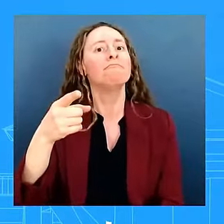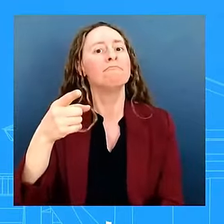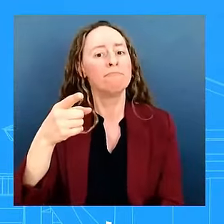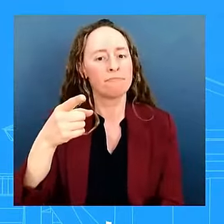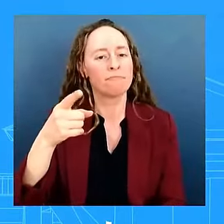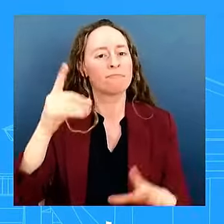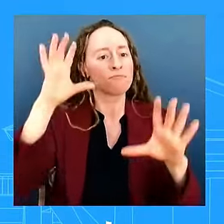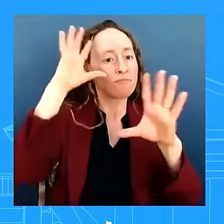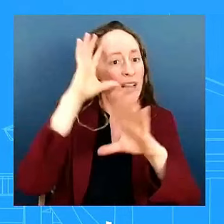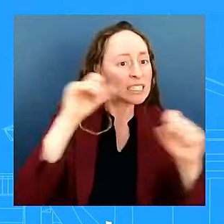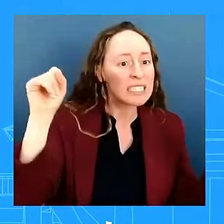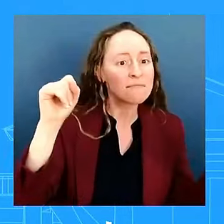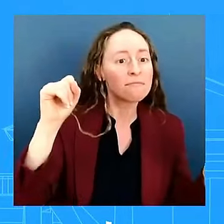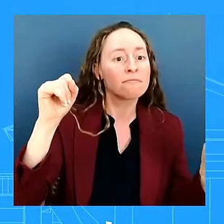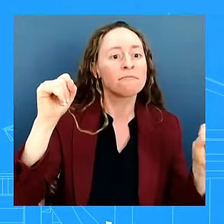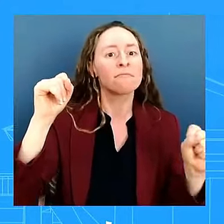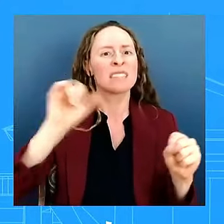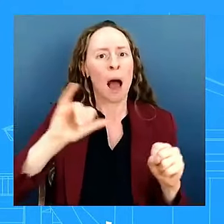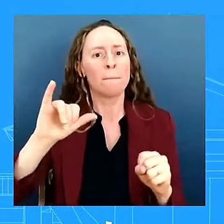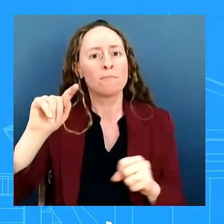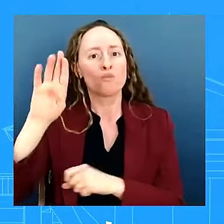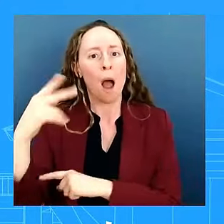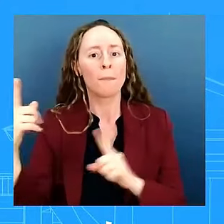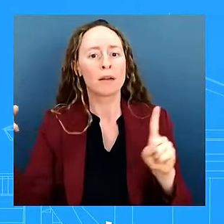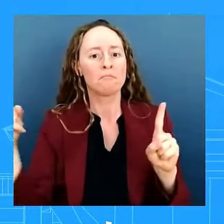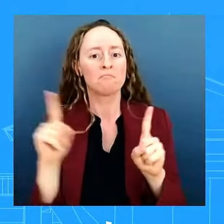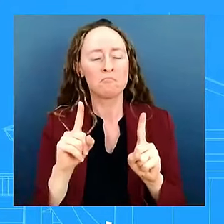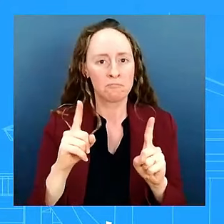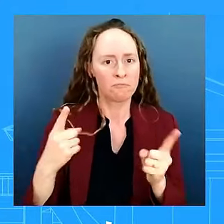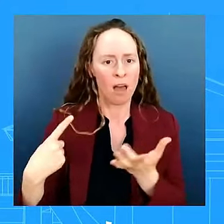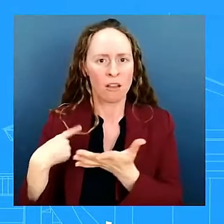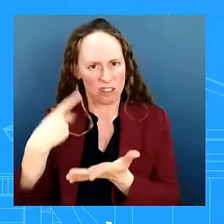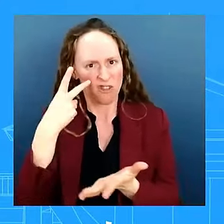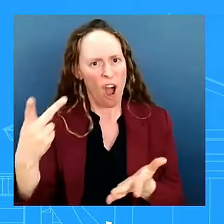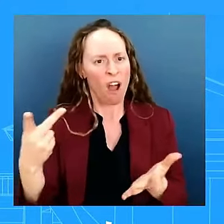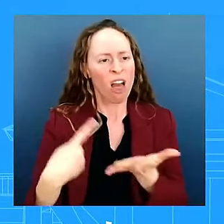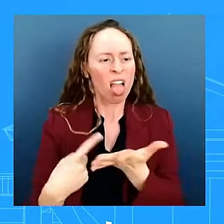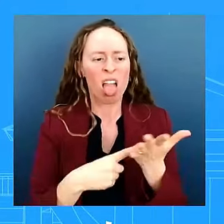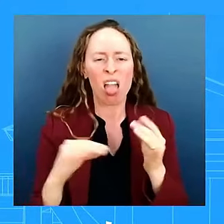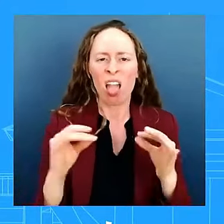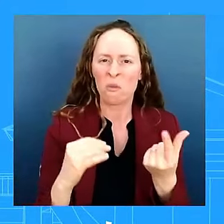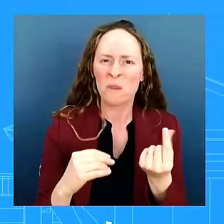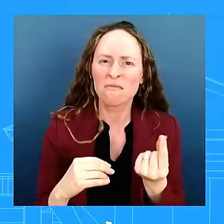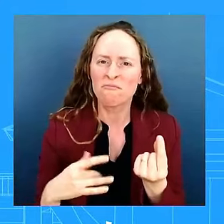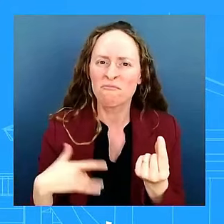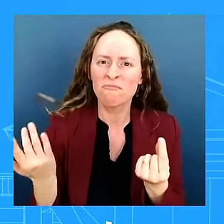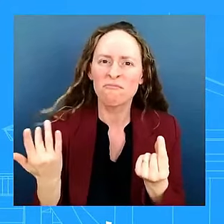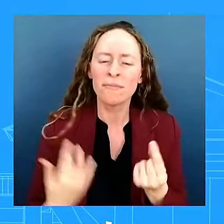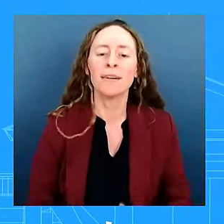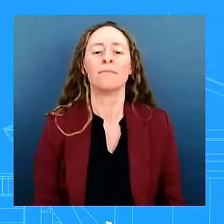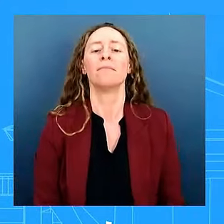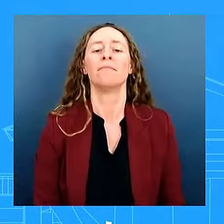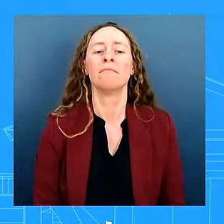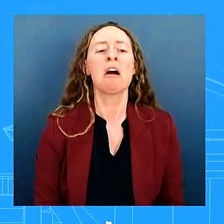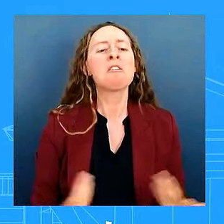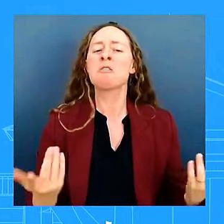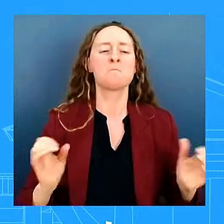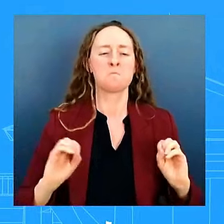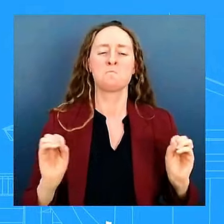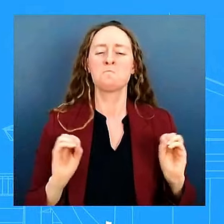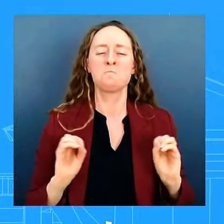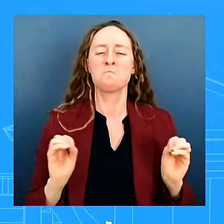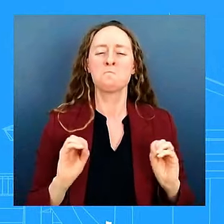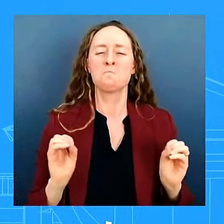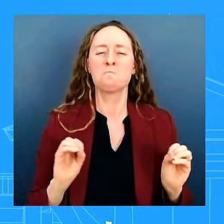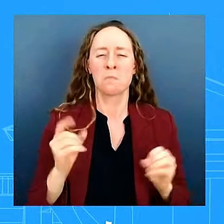uh i don't have any conversations to read out i think you saw everything was pretty much uh being recorded in real time